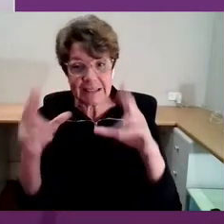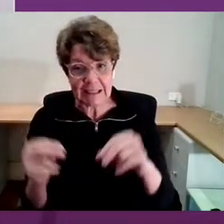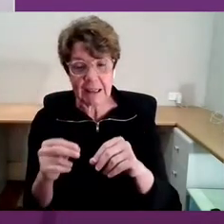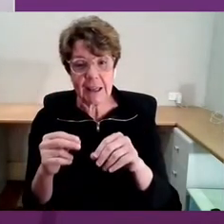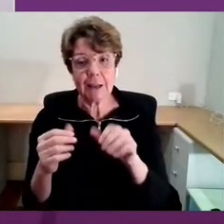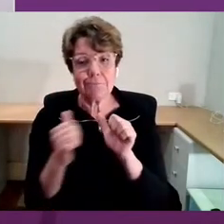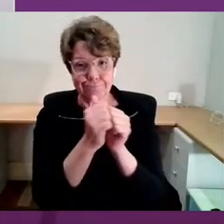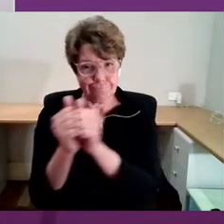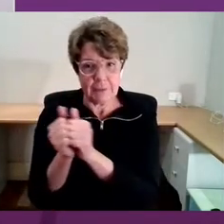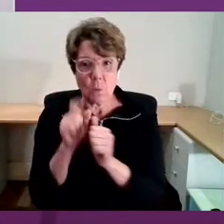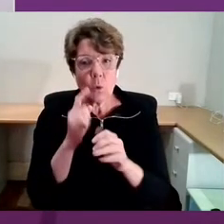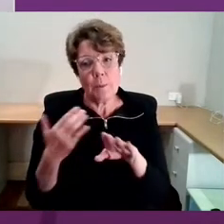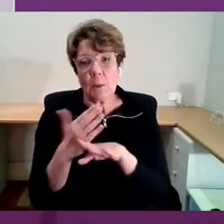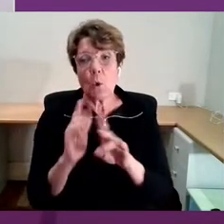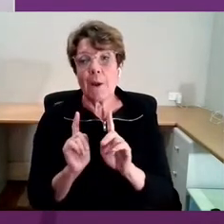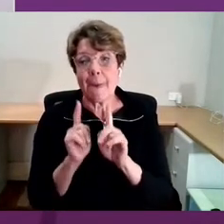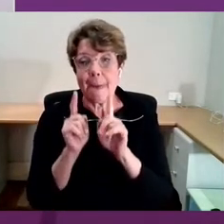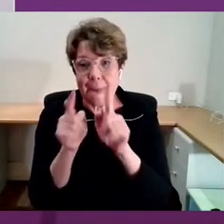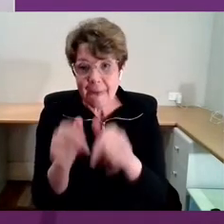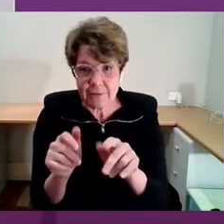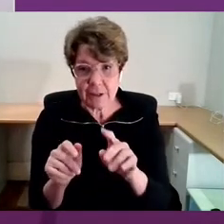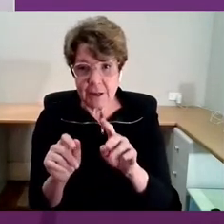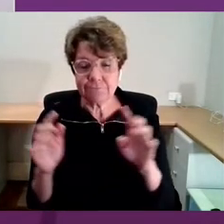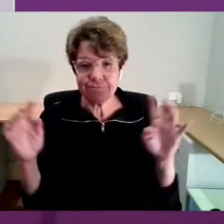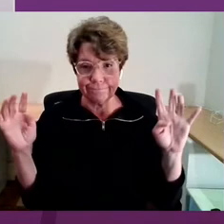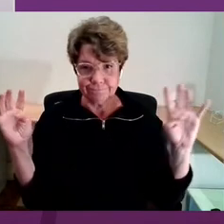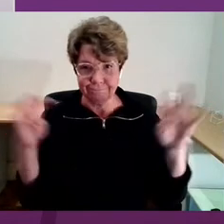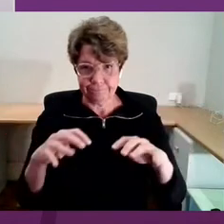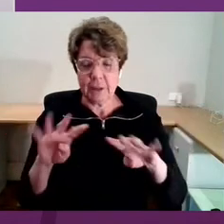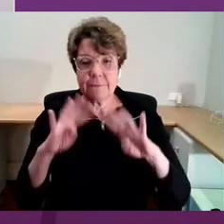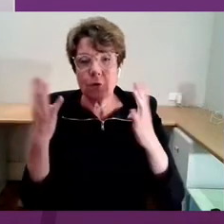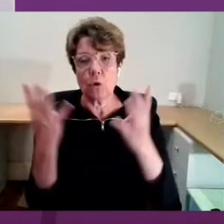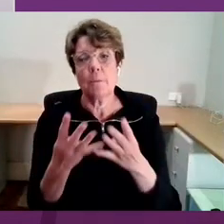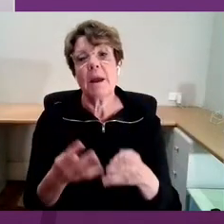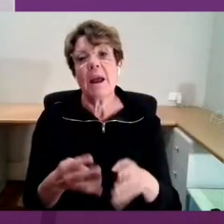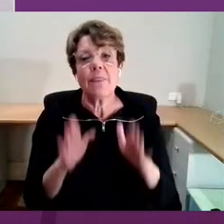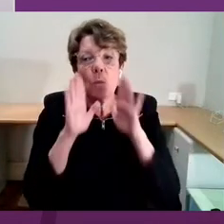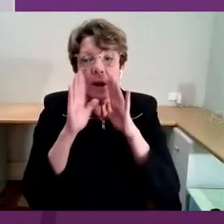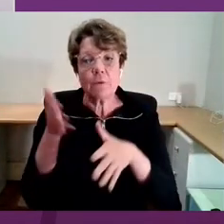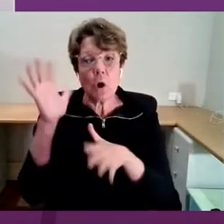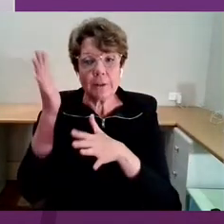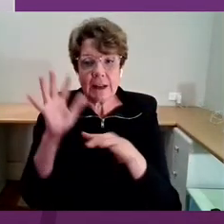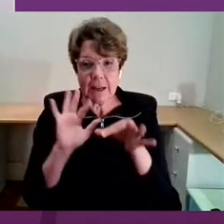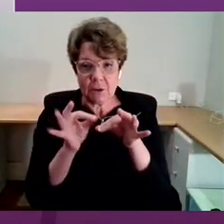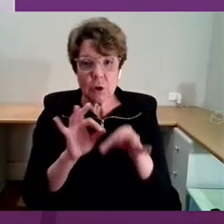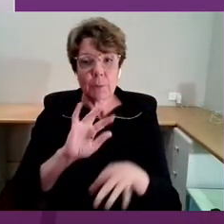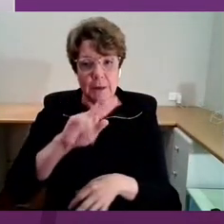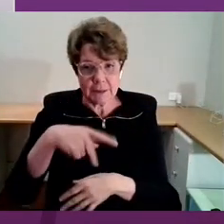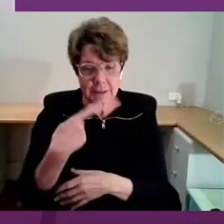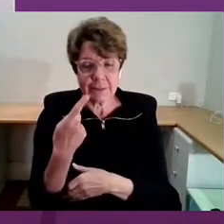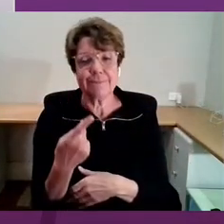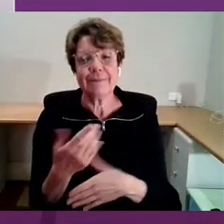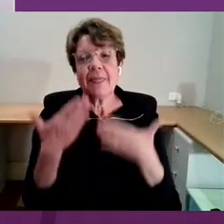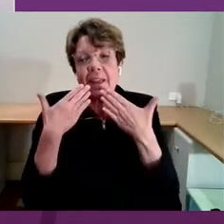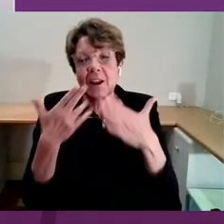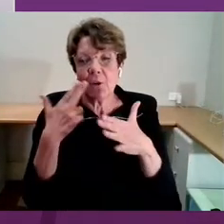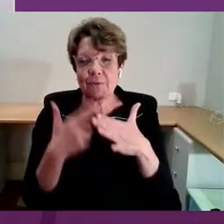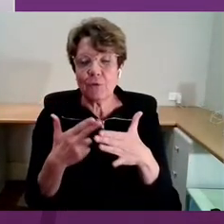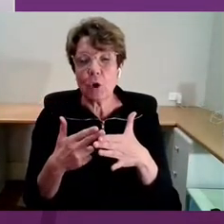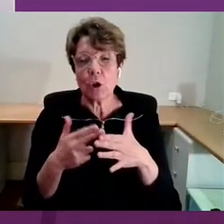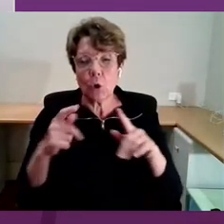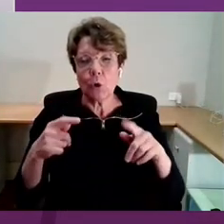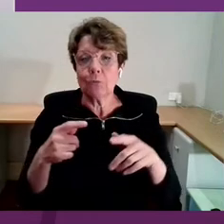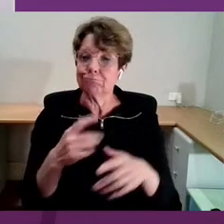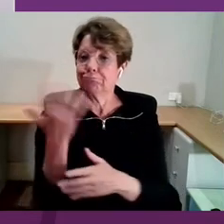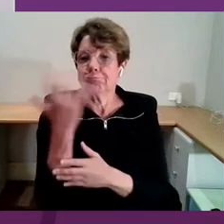them after this forum and to our wonderful Ausland interpreters. Thank you for your contribution, your vital contribution